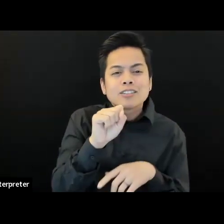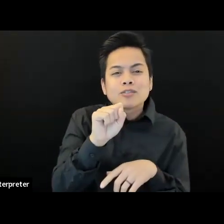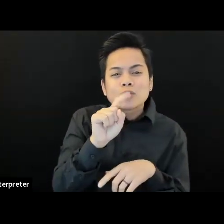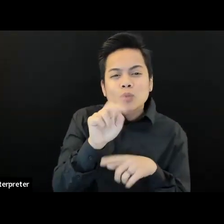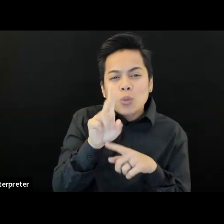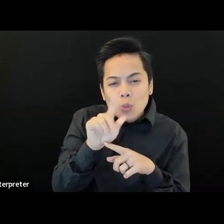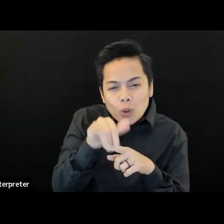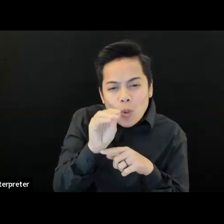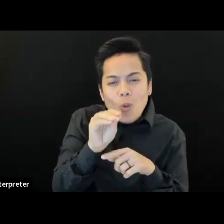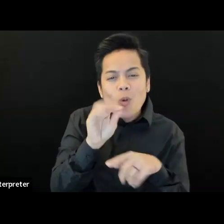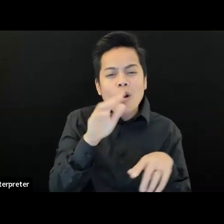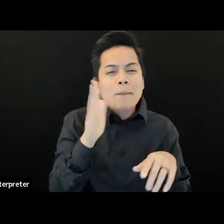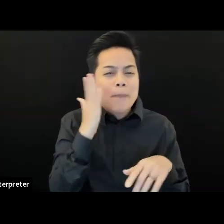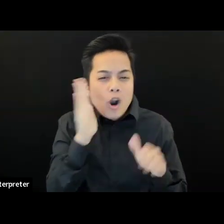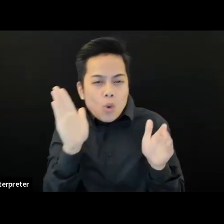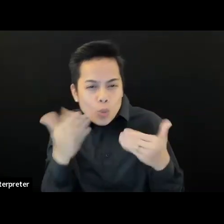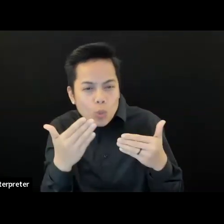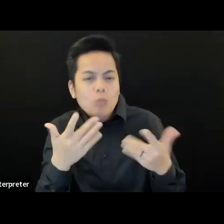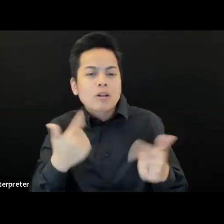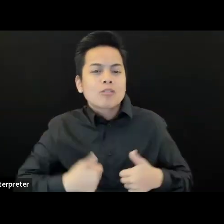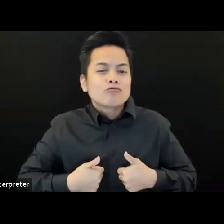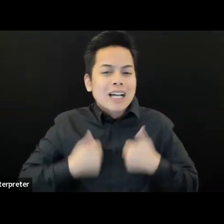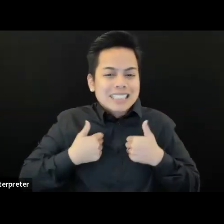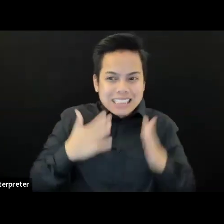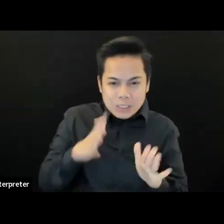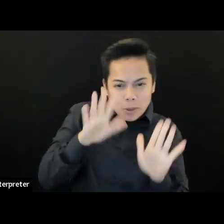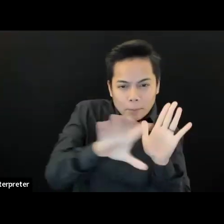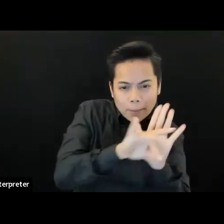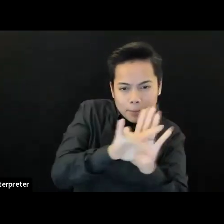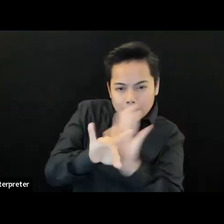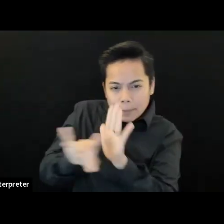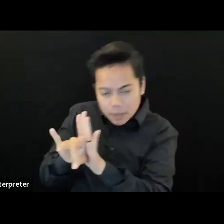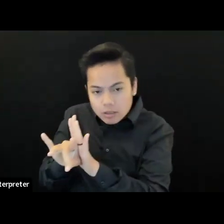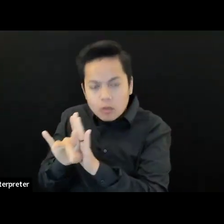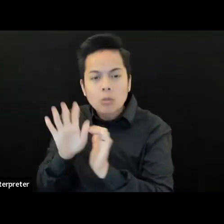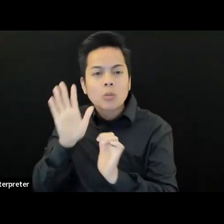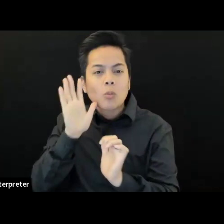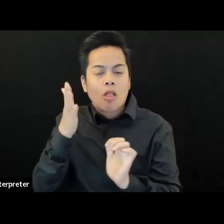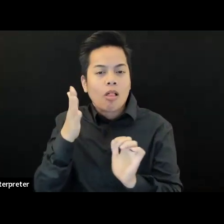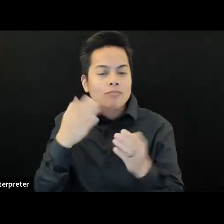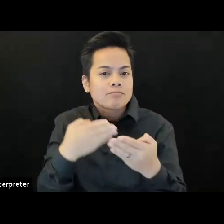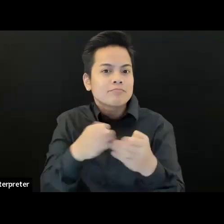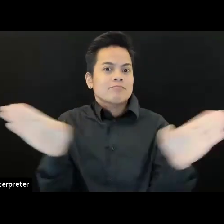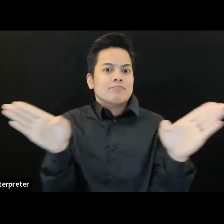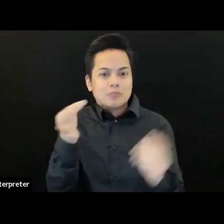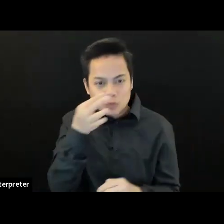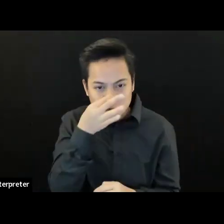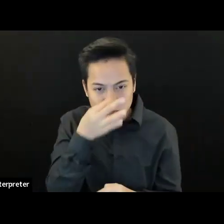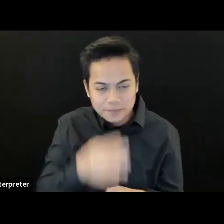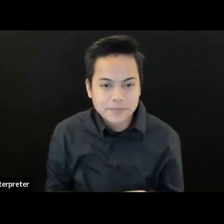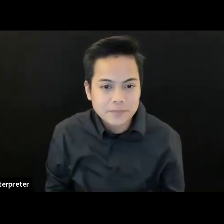involved with that. And it's a very near Civic Center and Bart and Van Ness community.